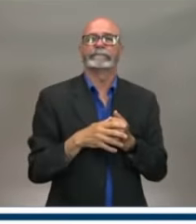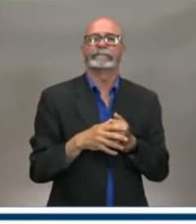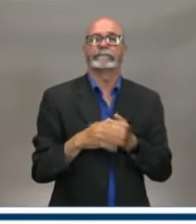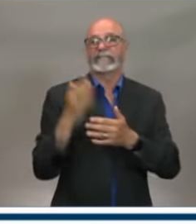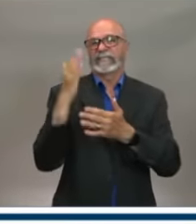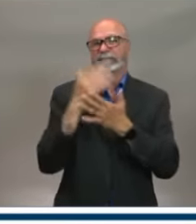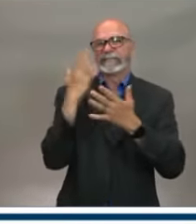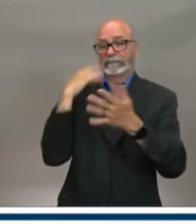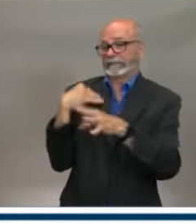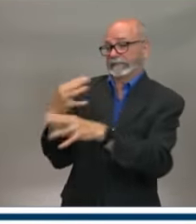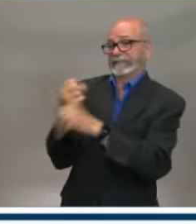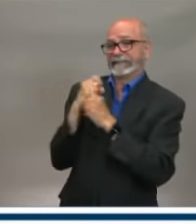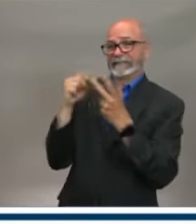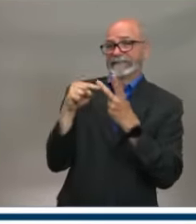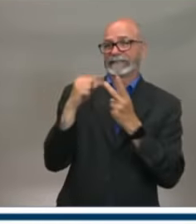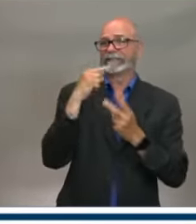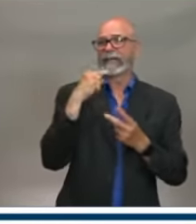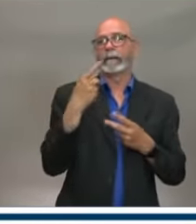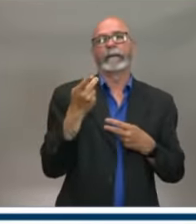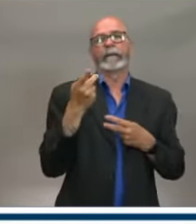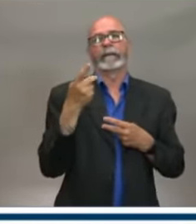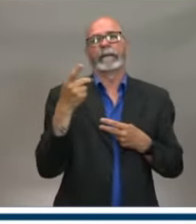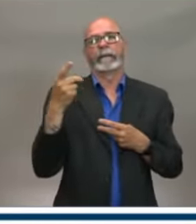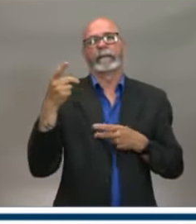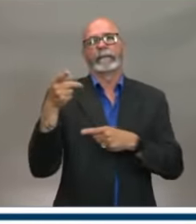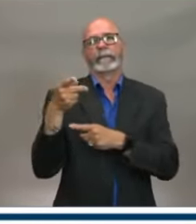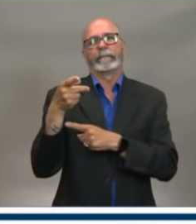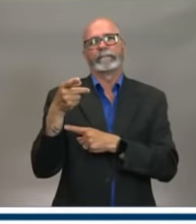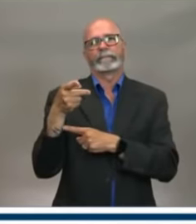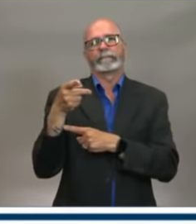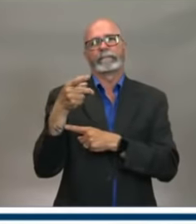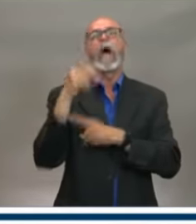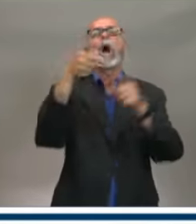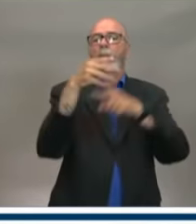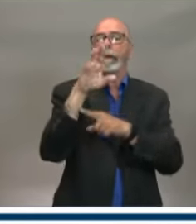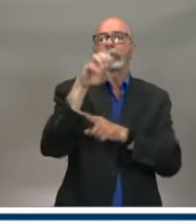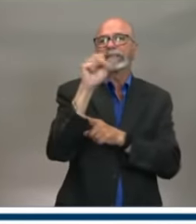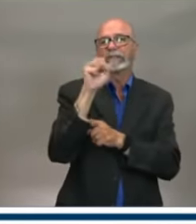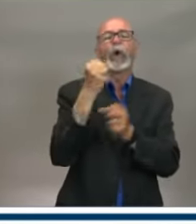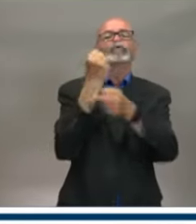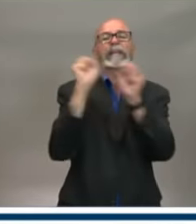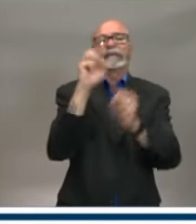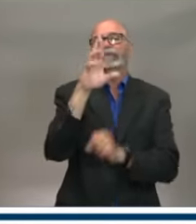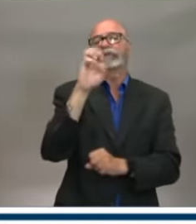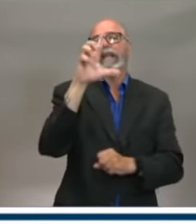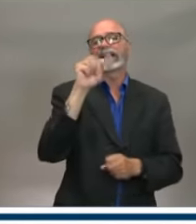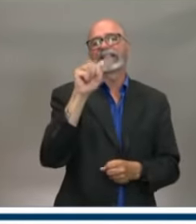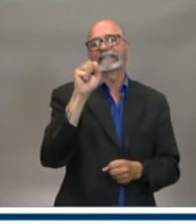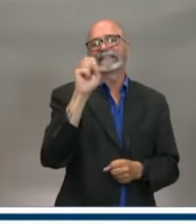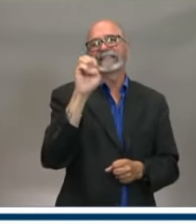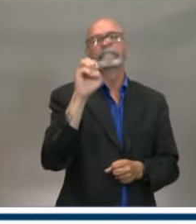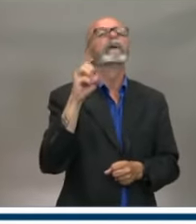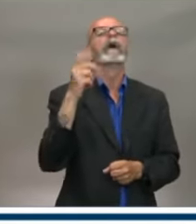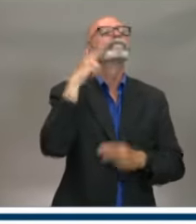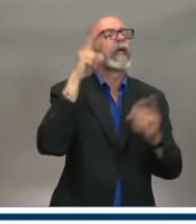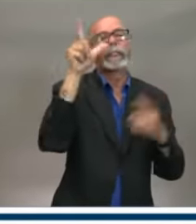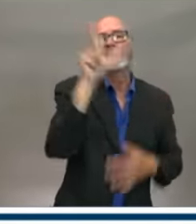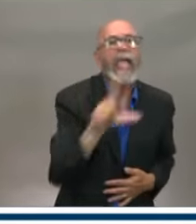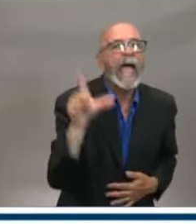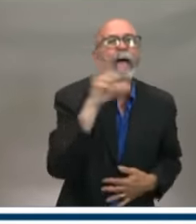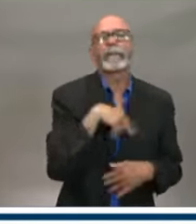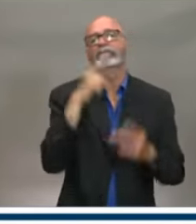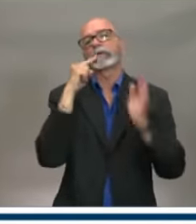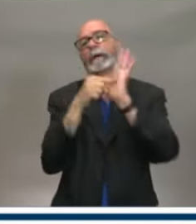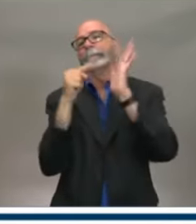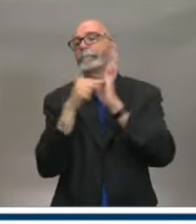just received doesn't mention kind of public facilities like libraries, theaters, those sort of things. Will there be music